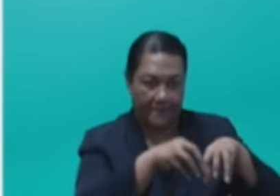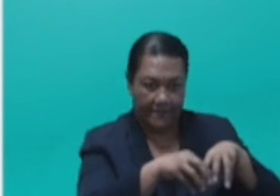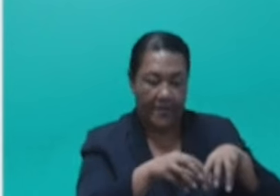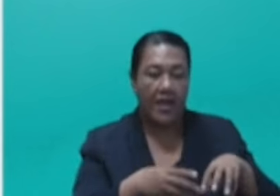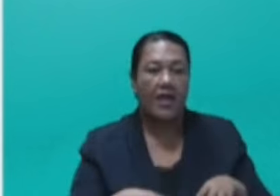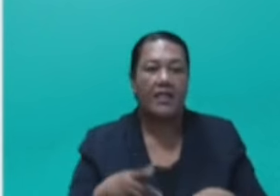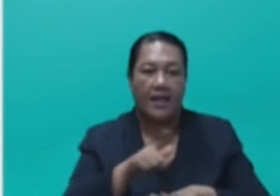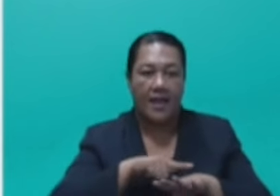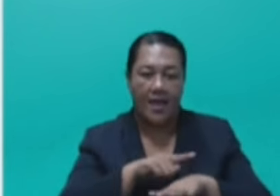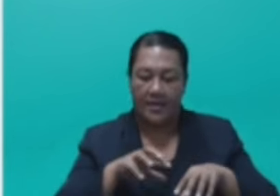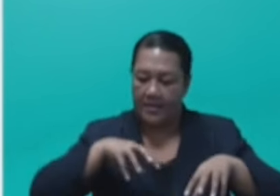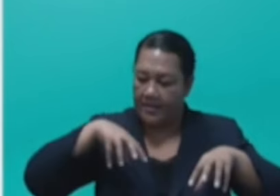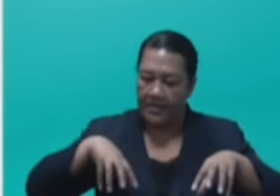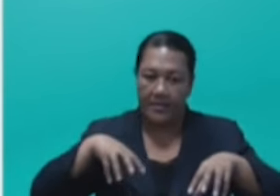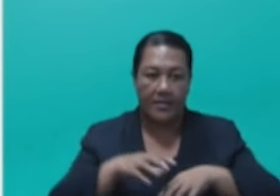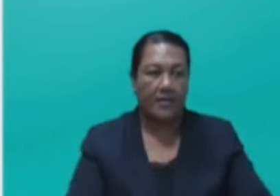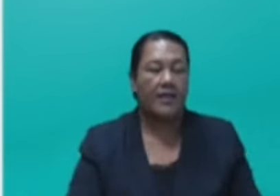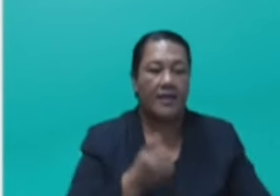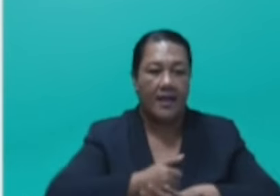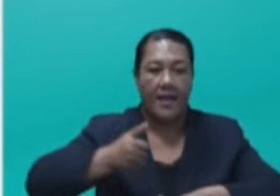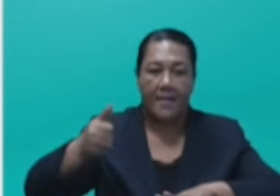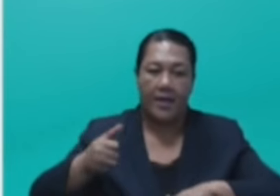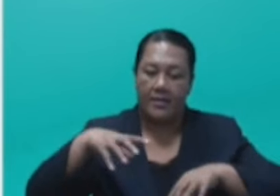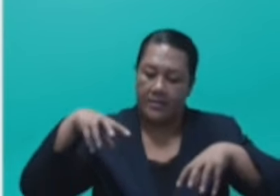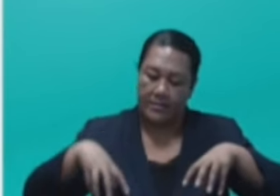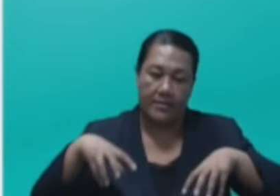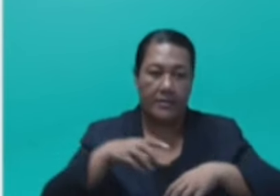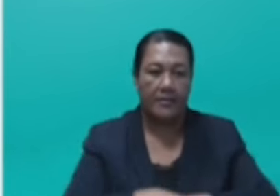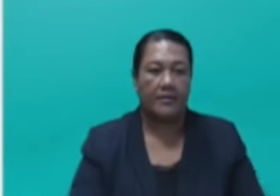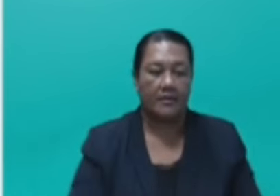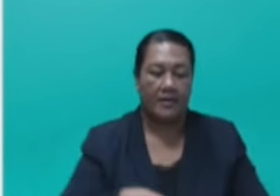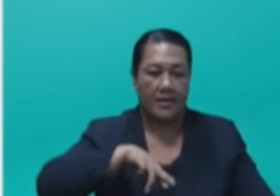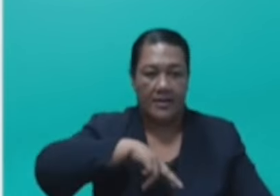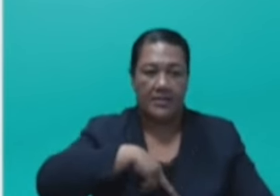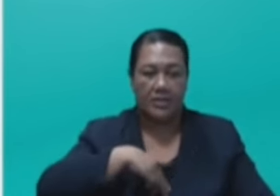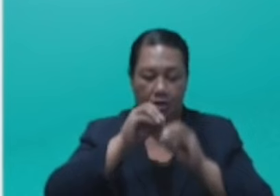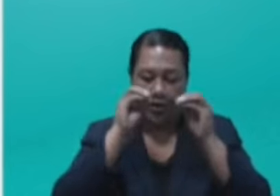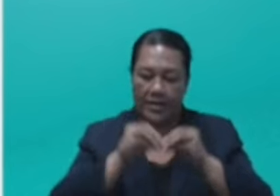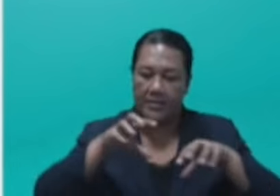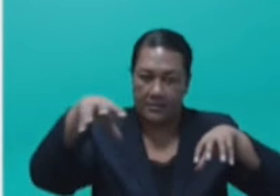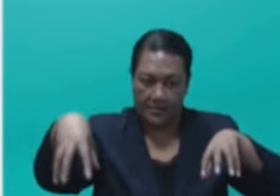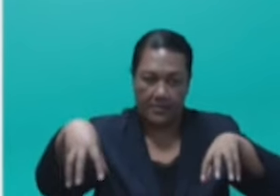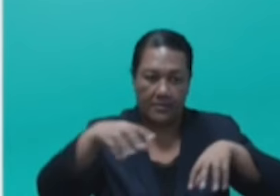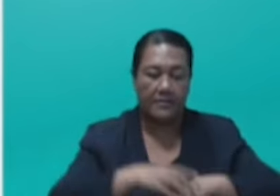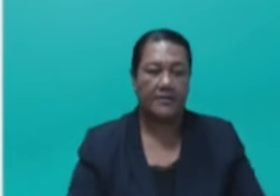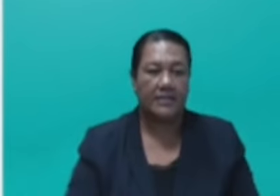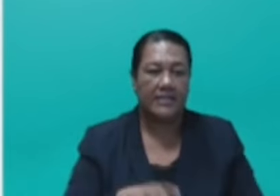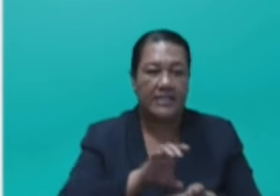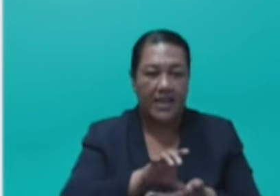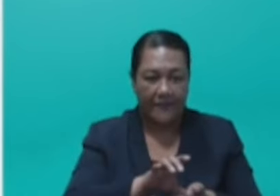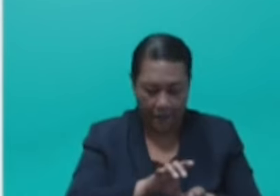Vanua, from the government and religious organizations and civil society